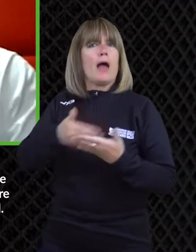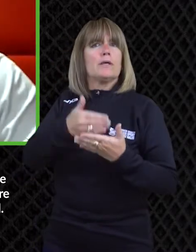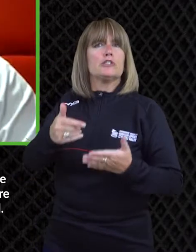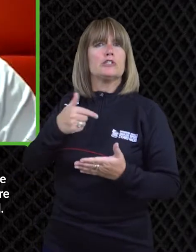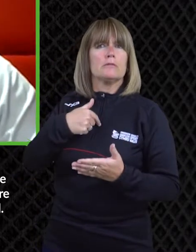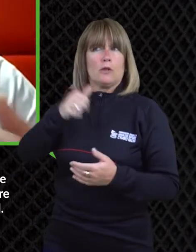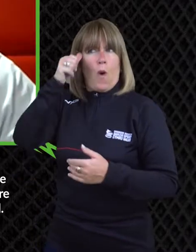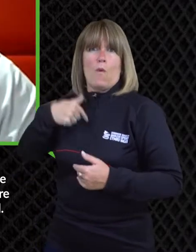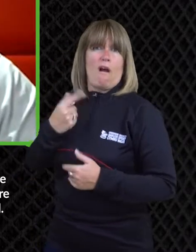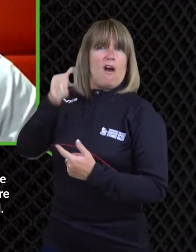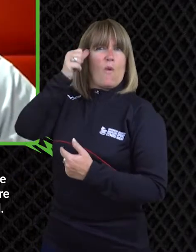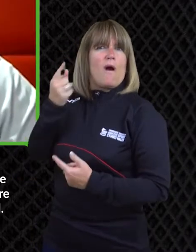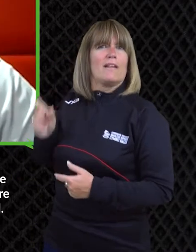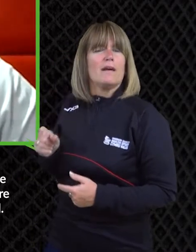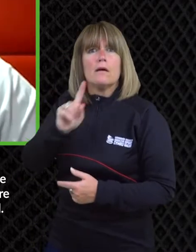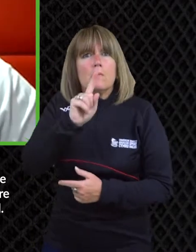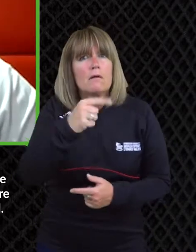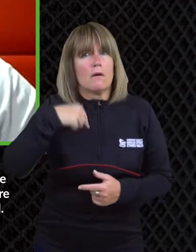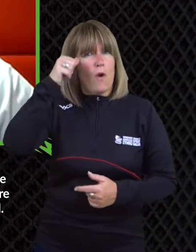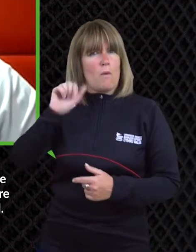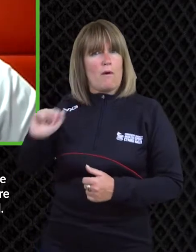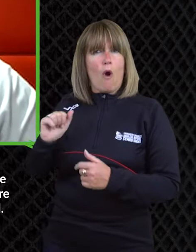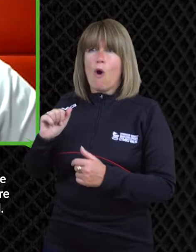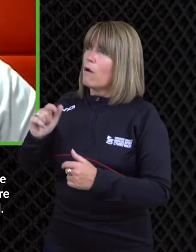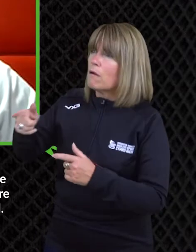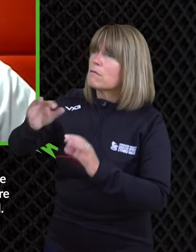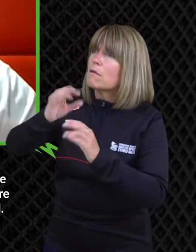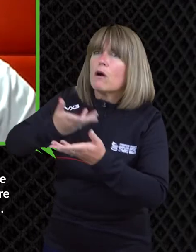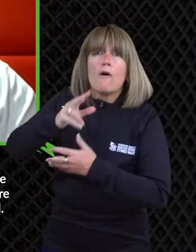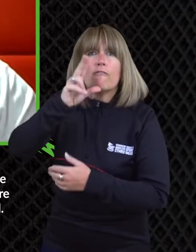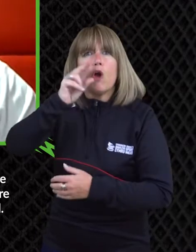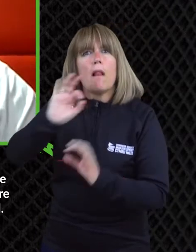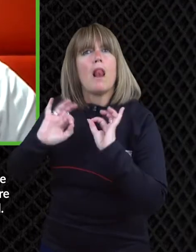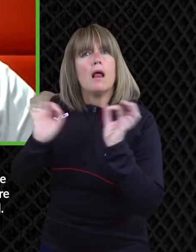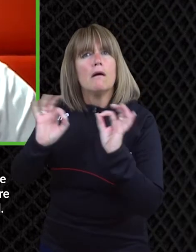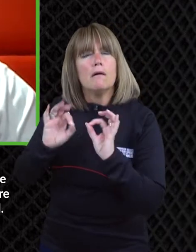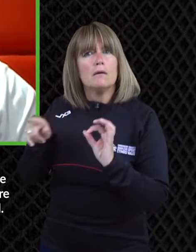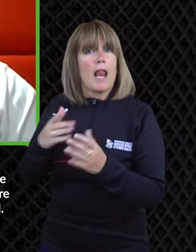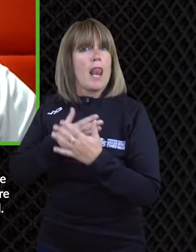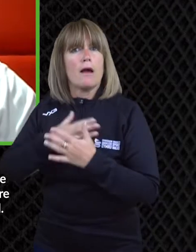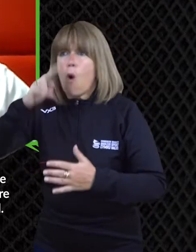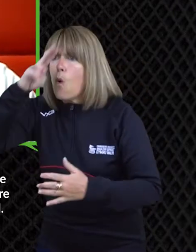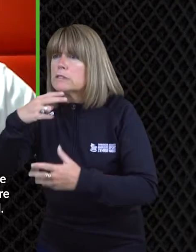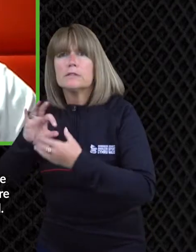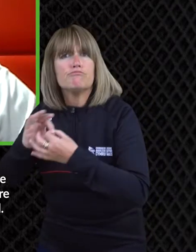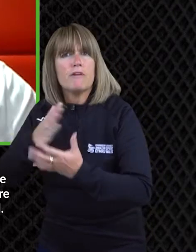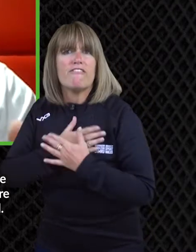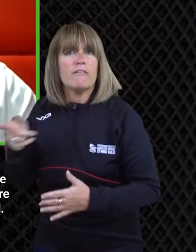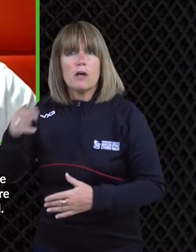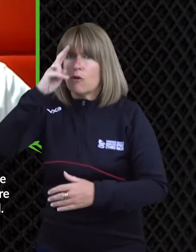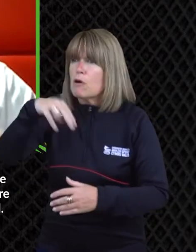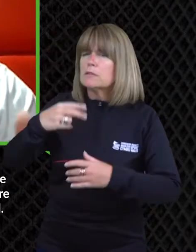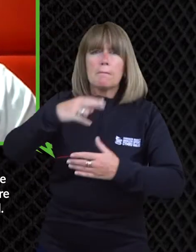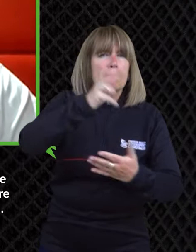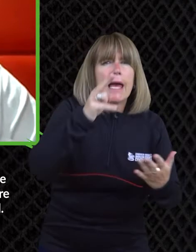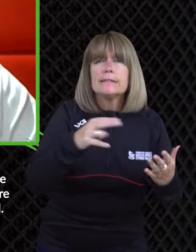disability community don't appreciate that language um but you know that that is what i i i've known him as you know non-verbal and he